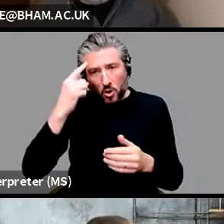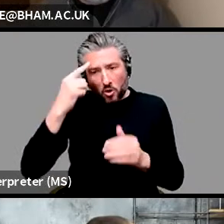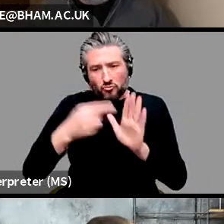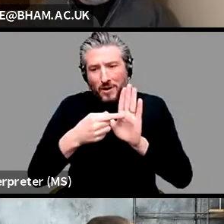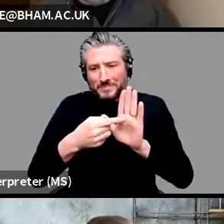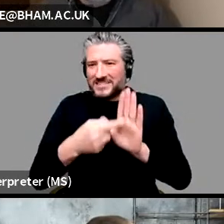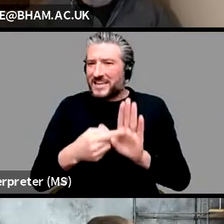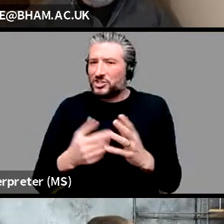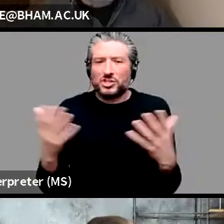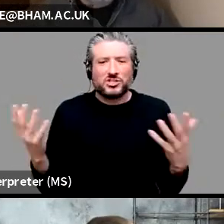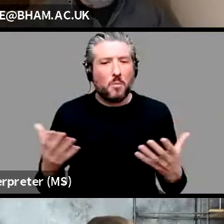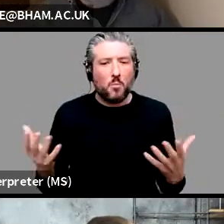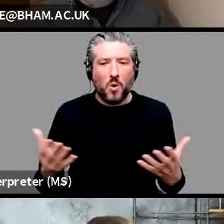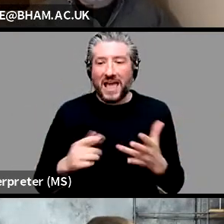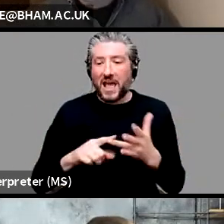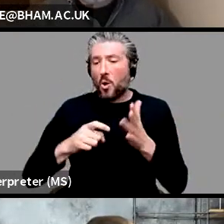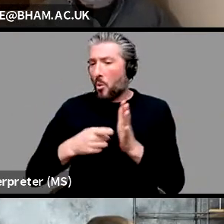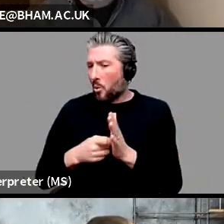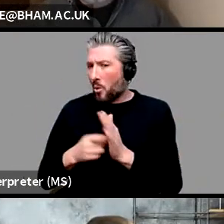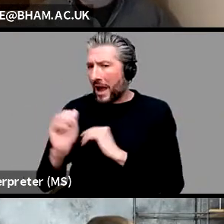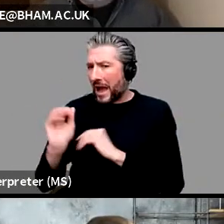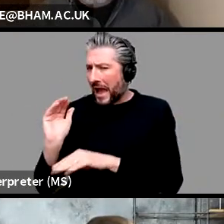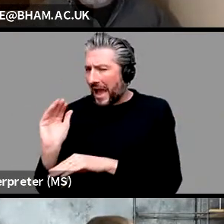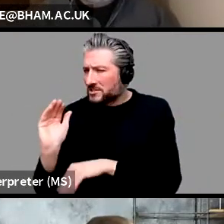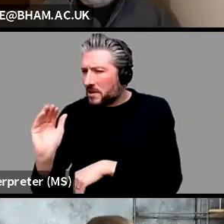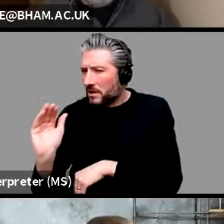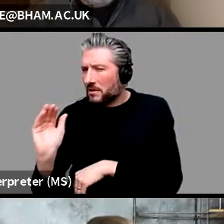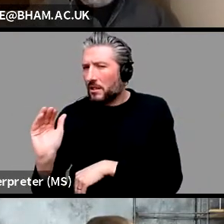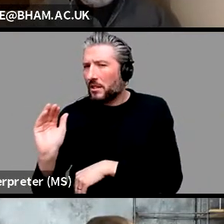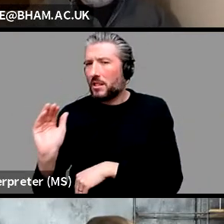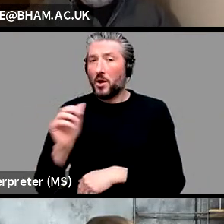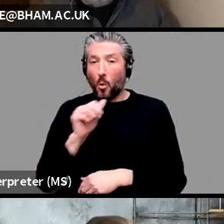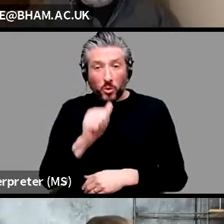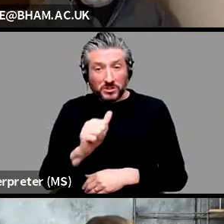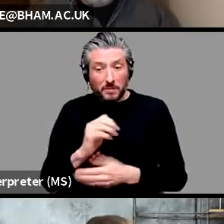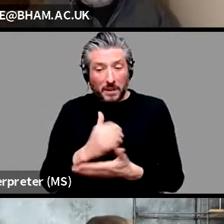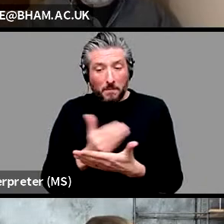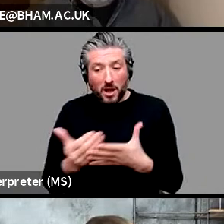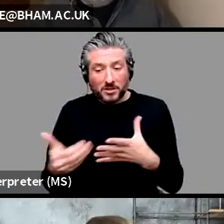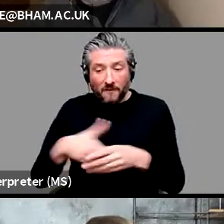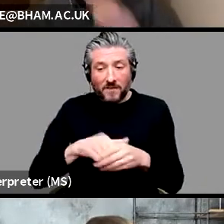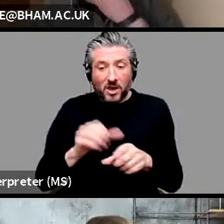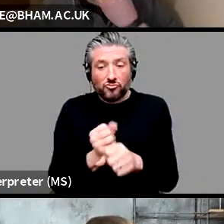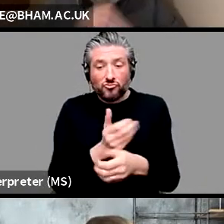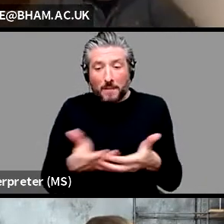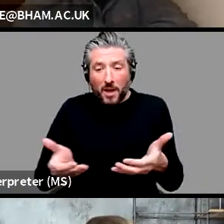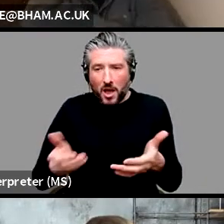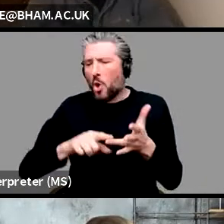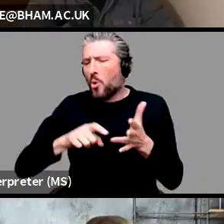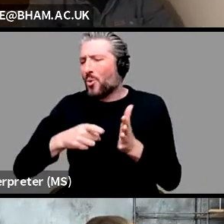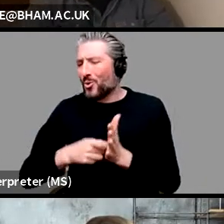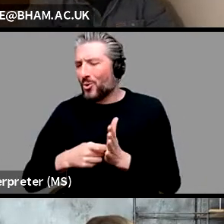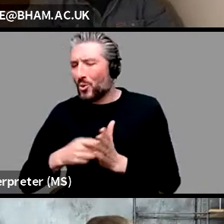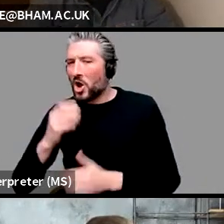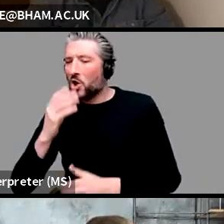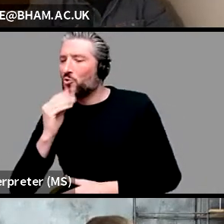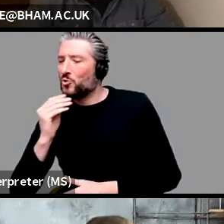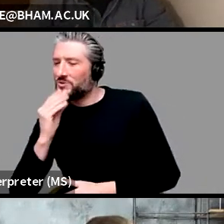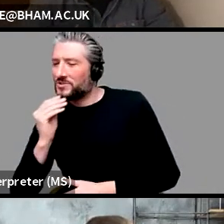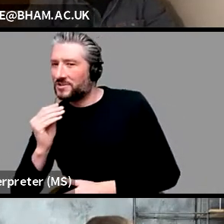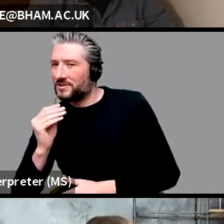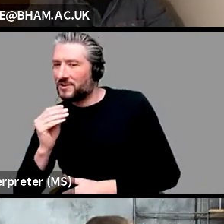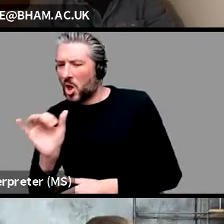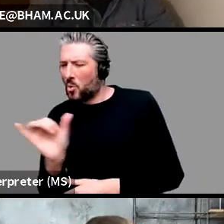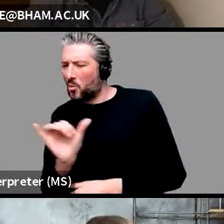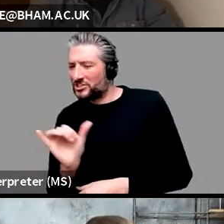external to the grammatical? Would that be part of the grammar or part of the use? So I think